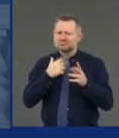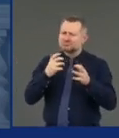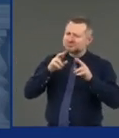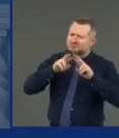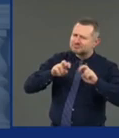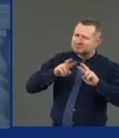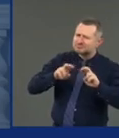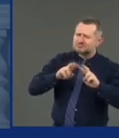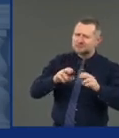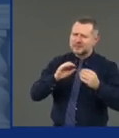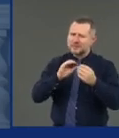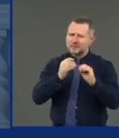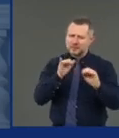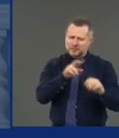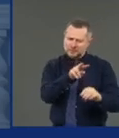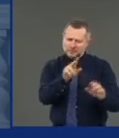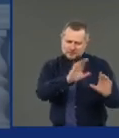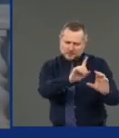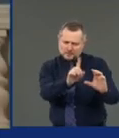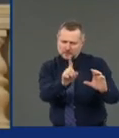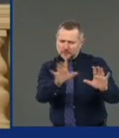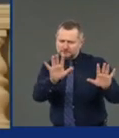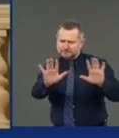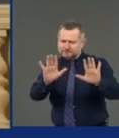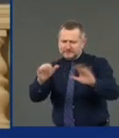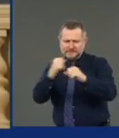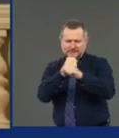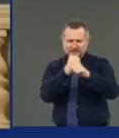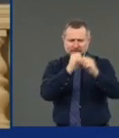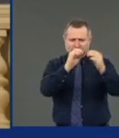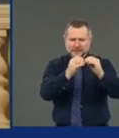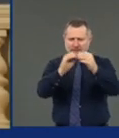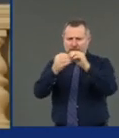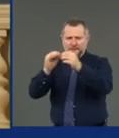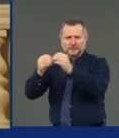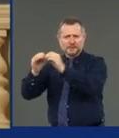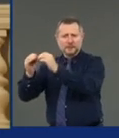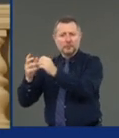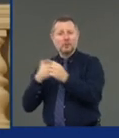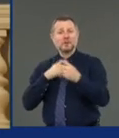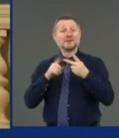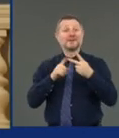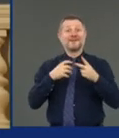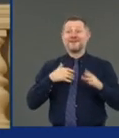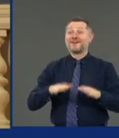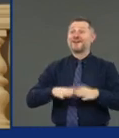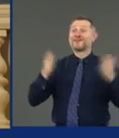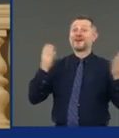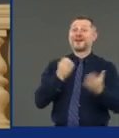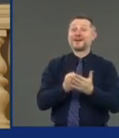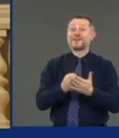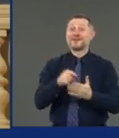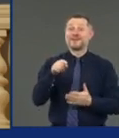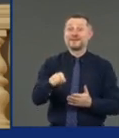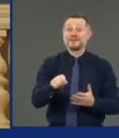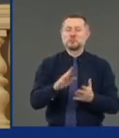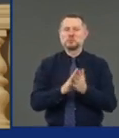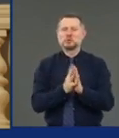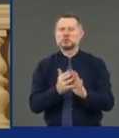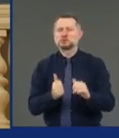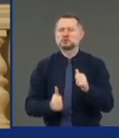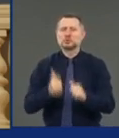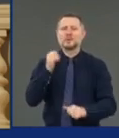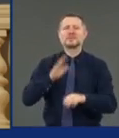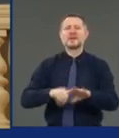to reopen the economy to make it stronger than it ever was before. How do you learn from this? And that's the beginning of the new